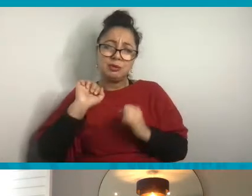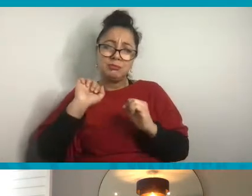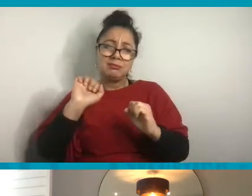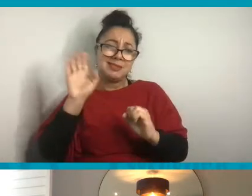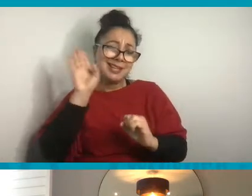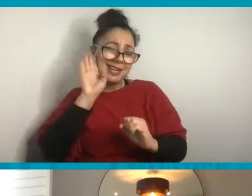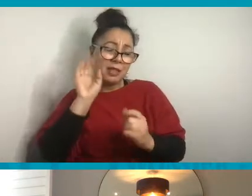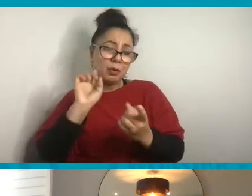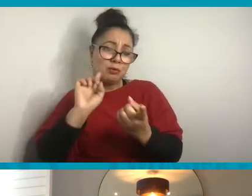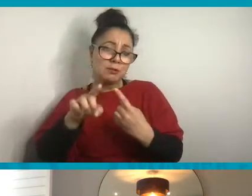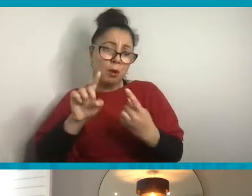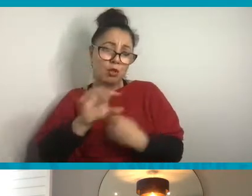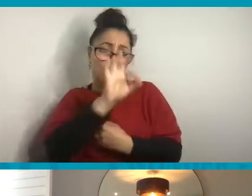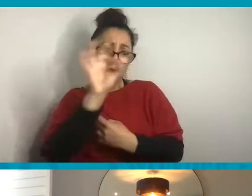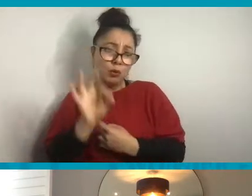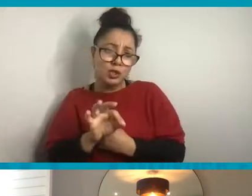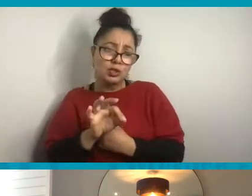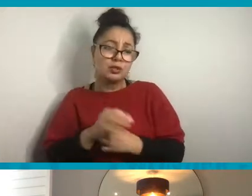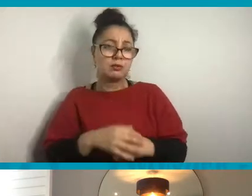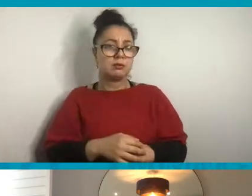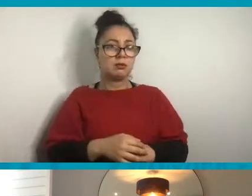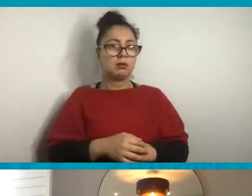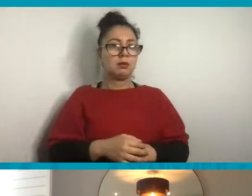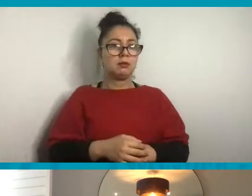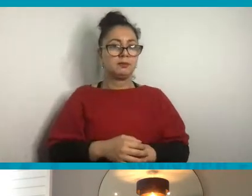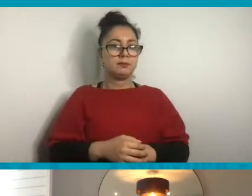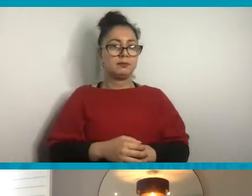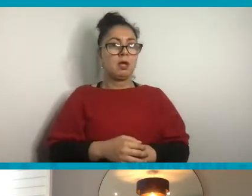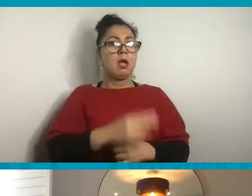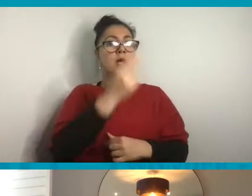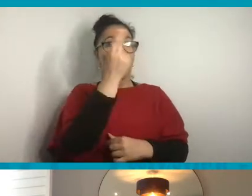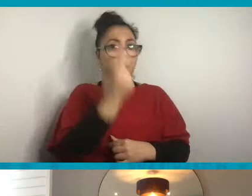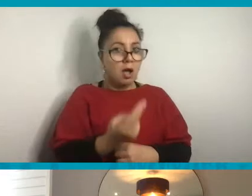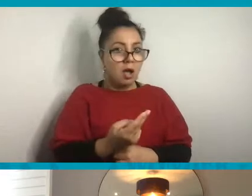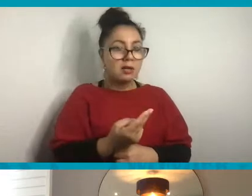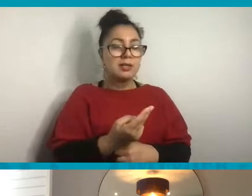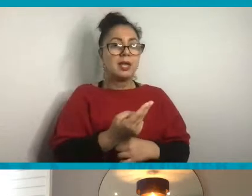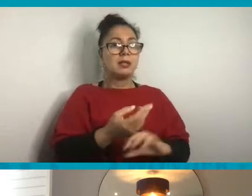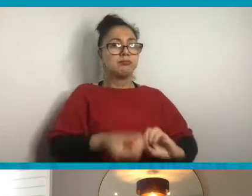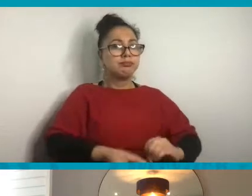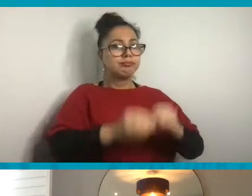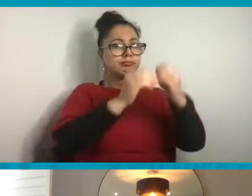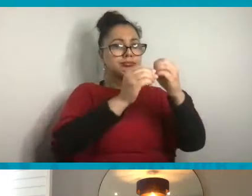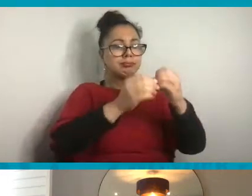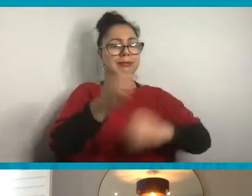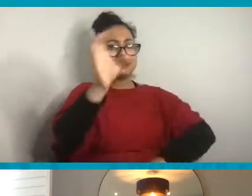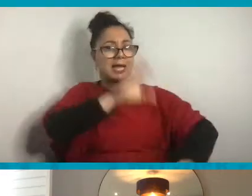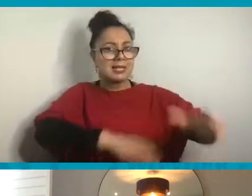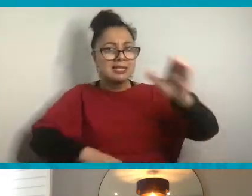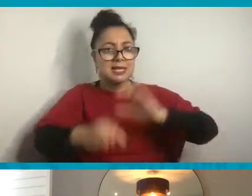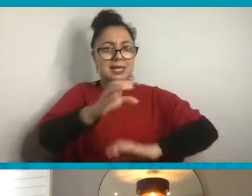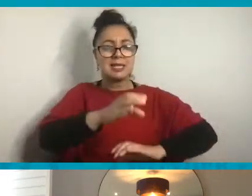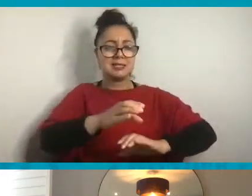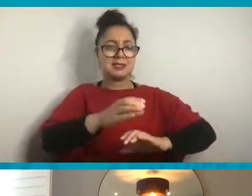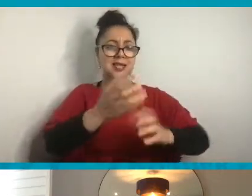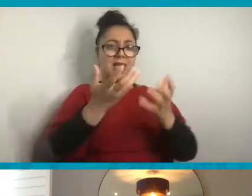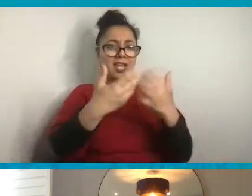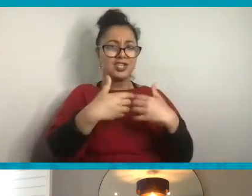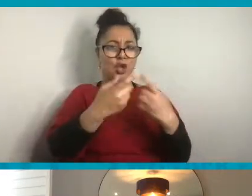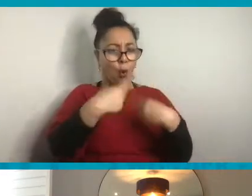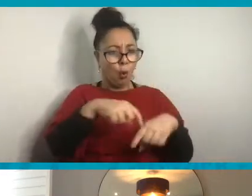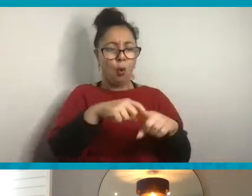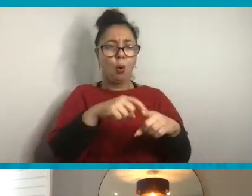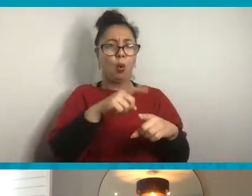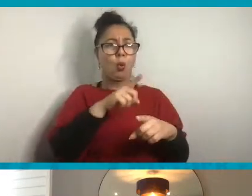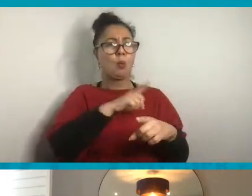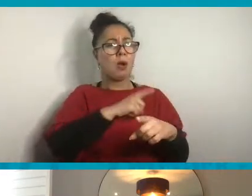question. Why do you think artists and designers, as well as scientists and engineers, why are we